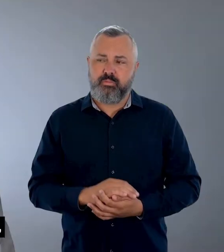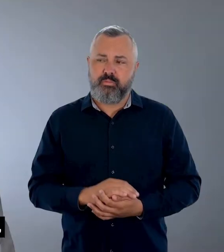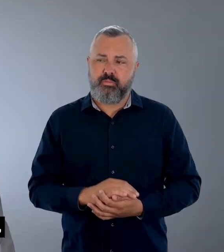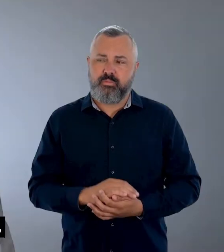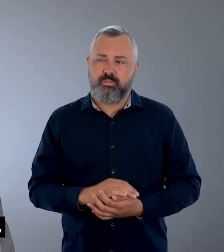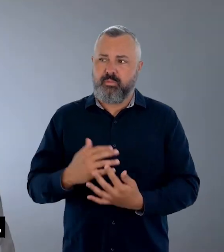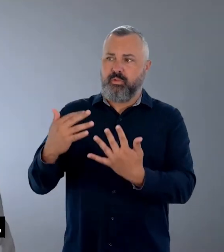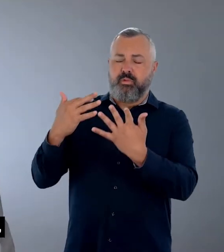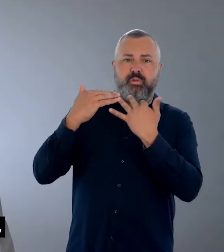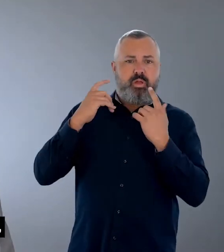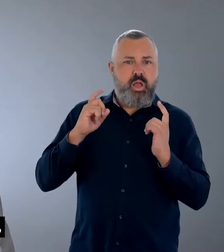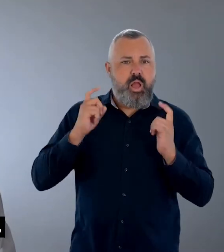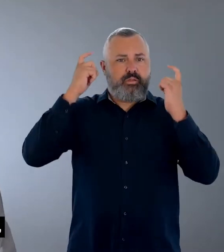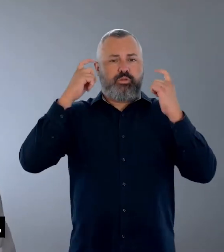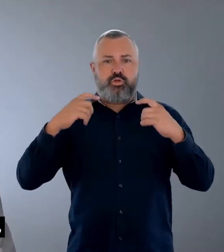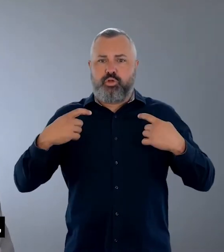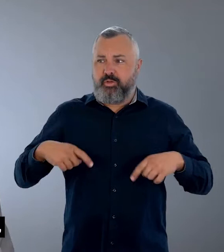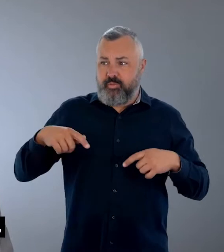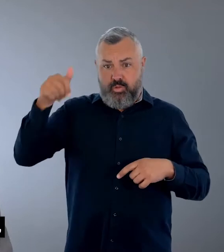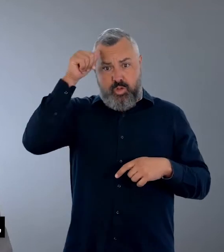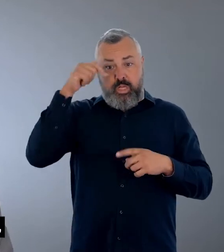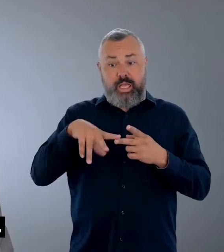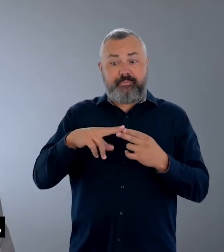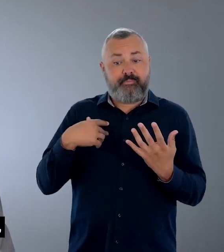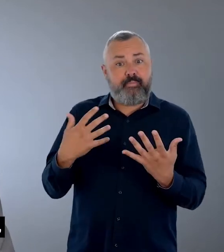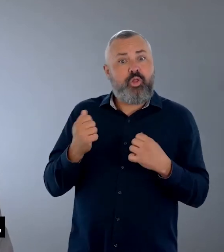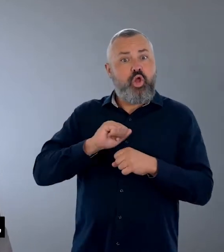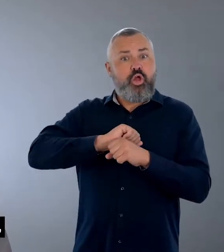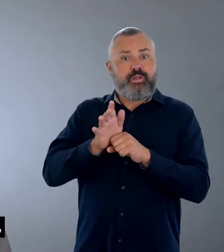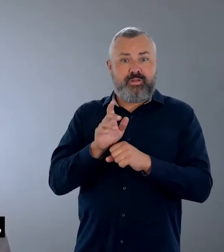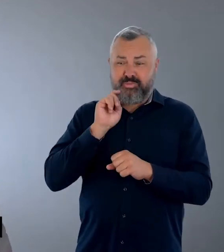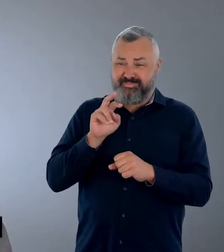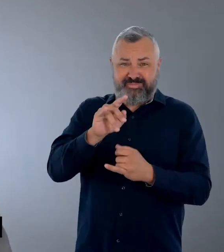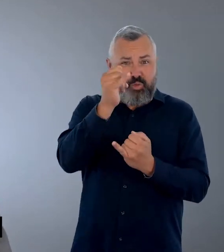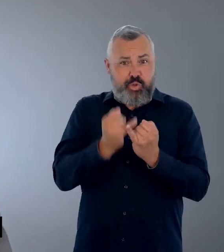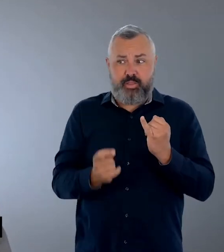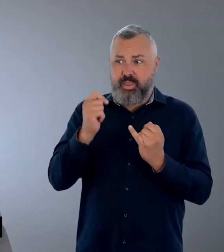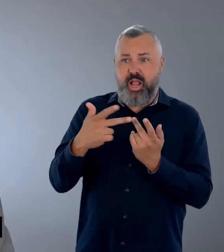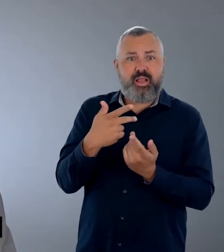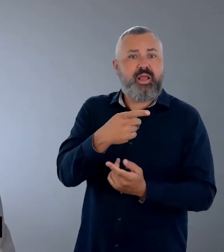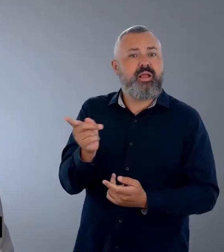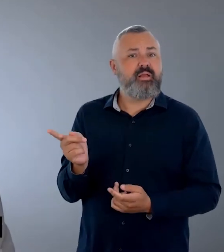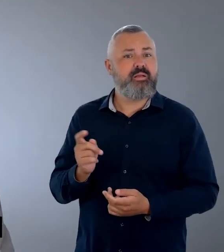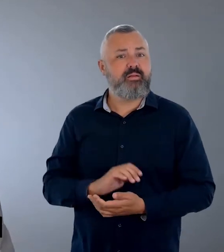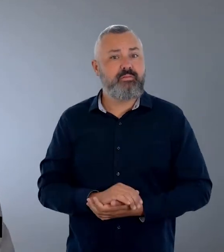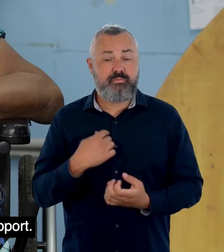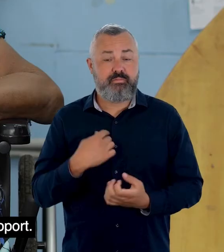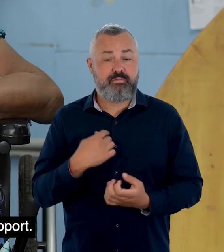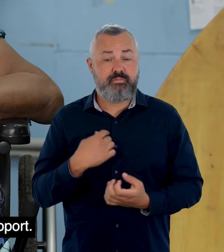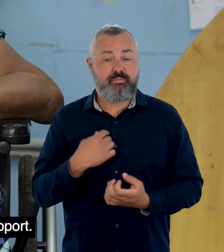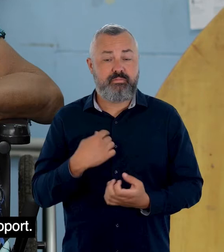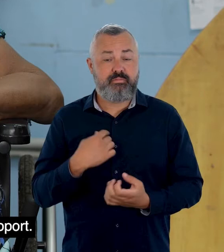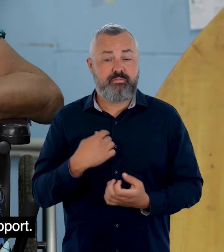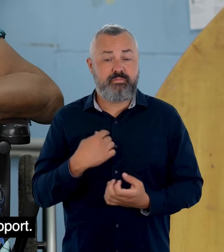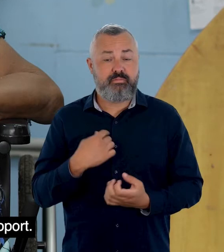talks to camera. I really felt the weight of anxiety and nervousness, knowing that it would affect me more than others. A